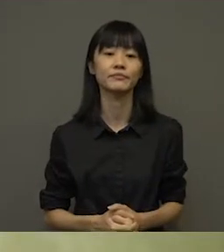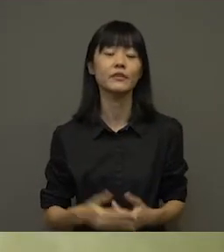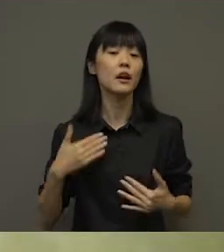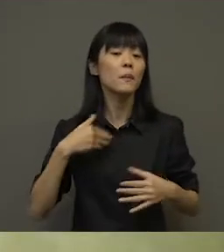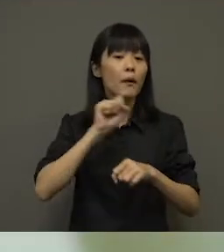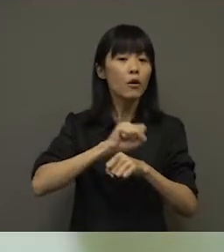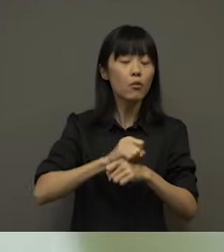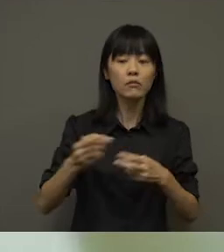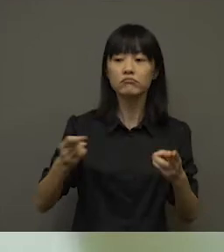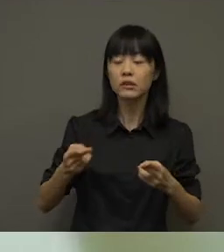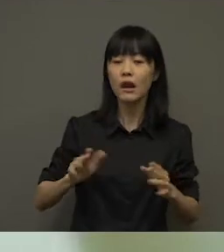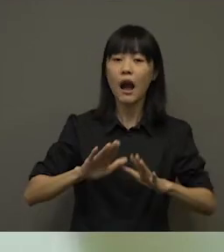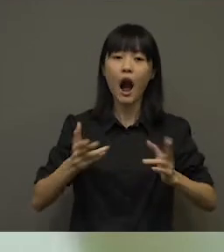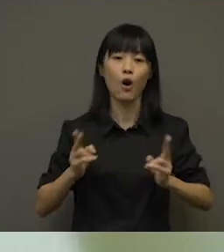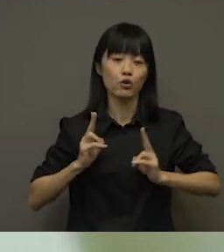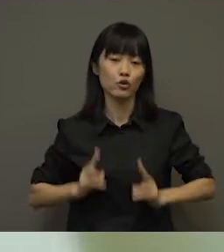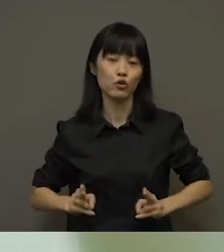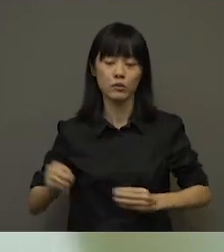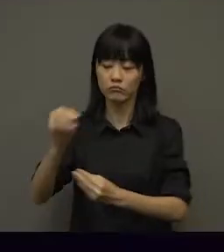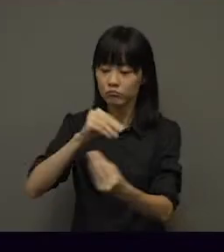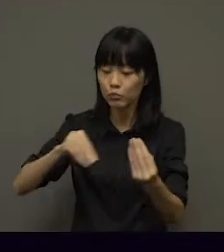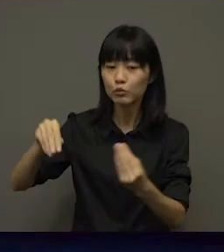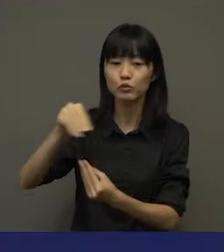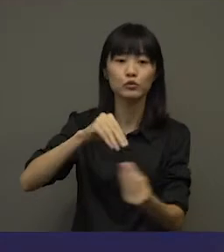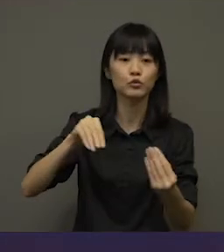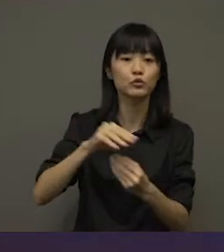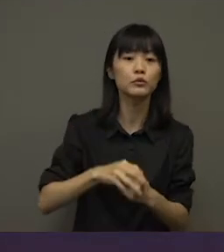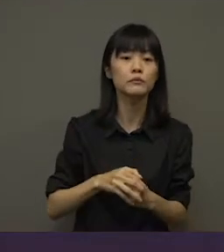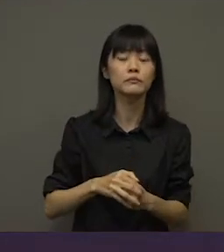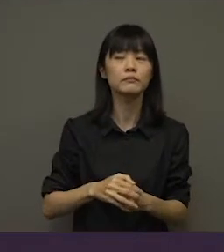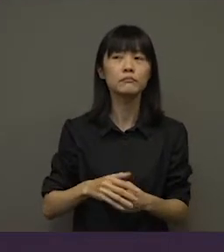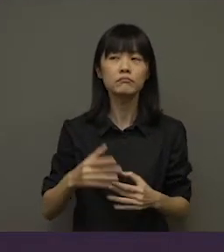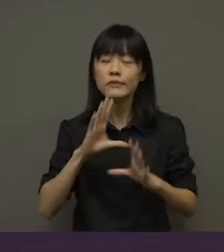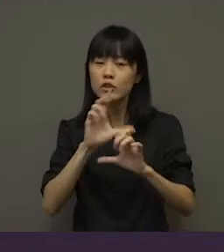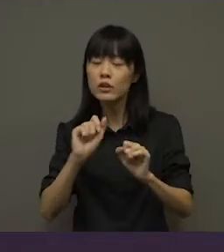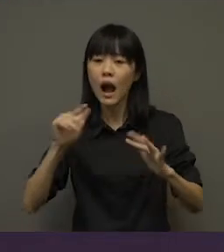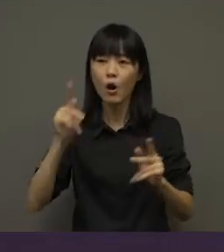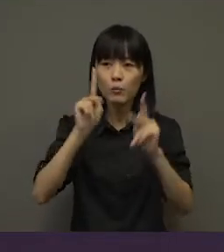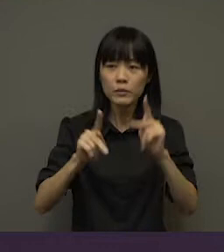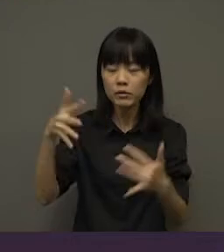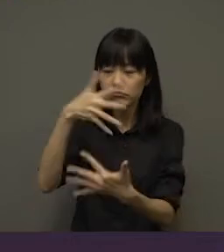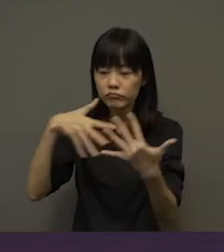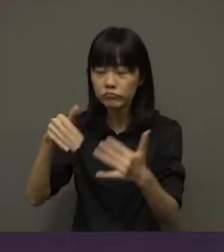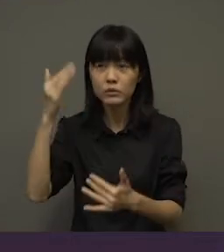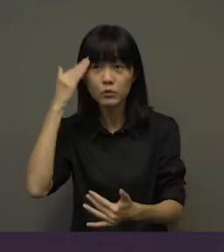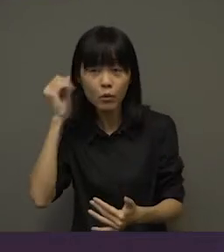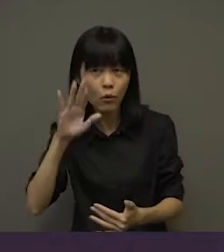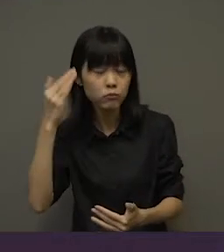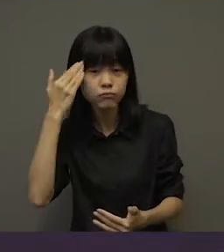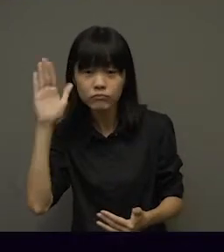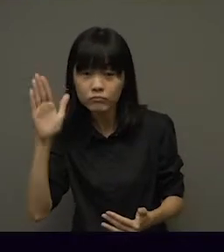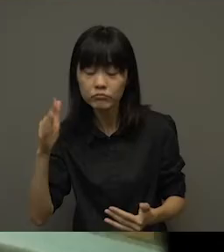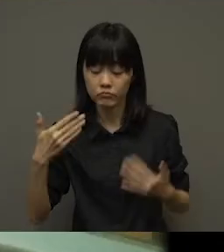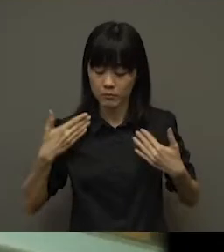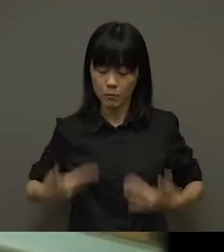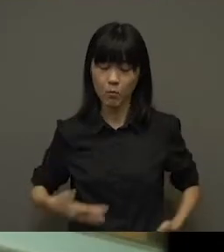Tectonics, deals with how human beings move in space. I'm interested in how people are interacting with one another with or without knowing it in terms